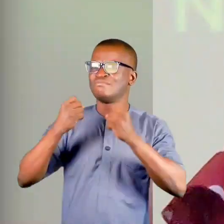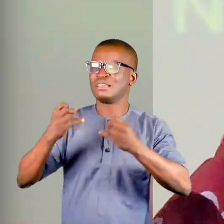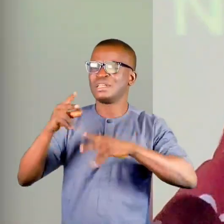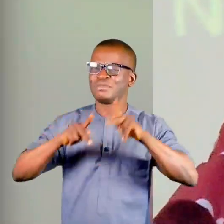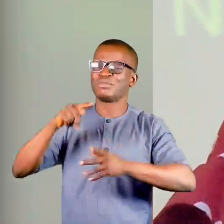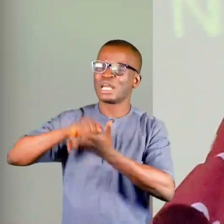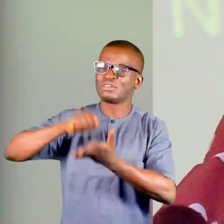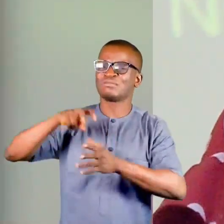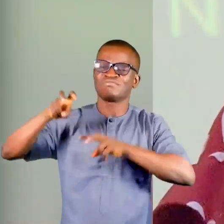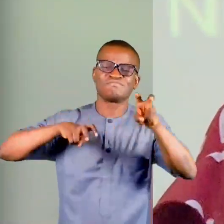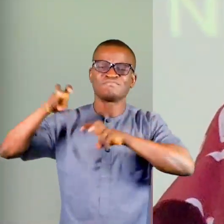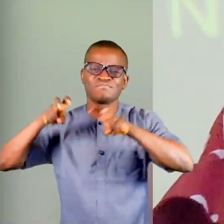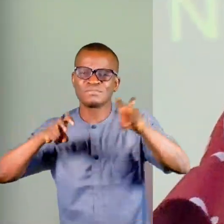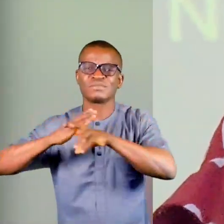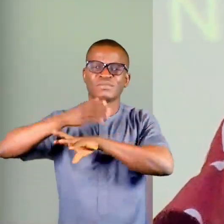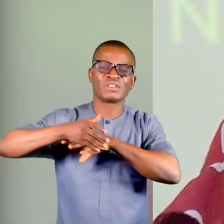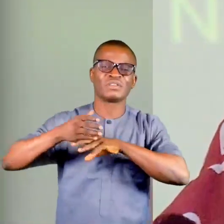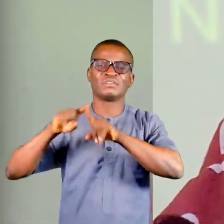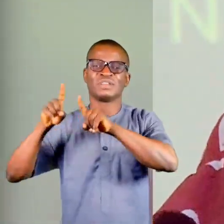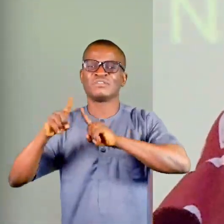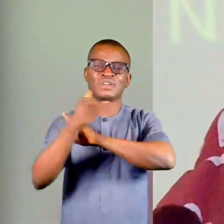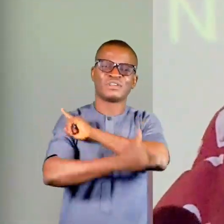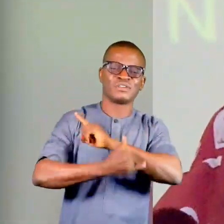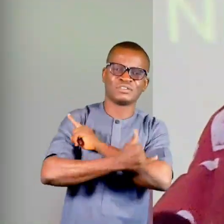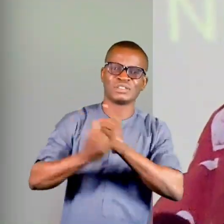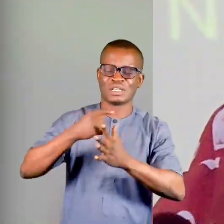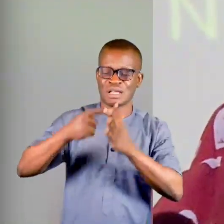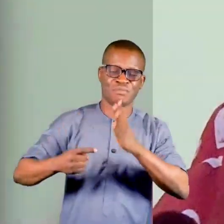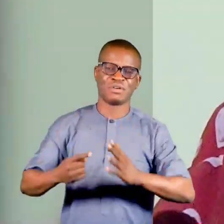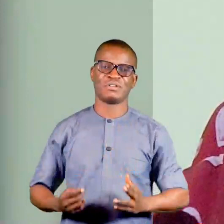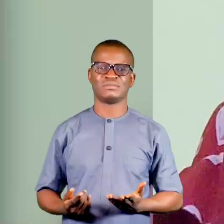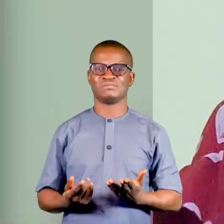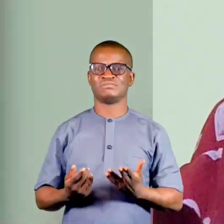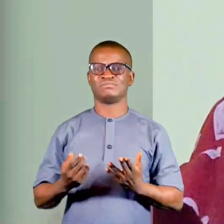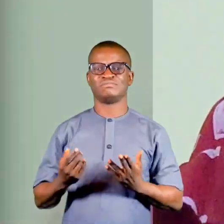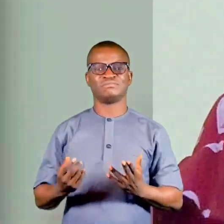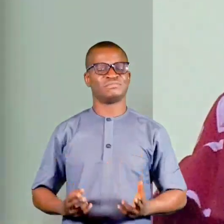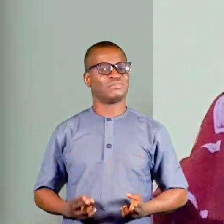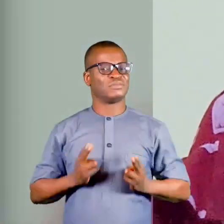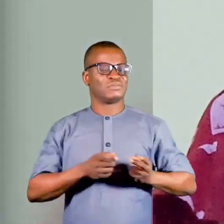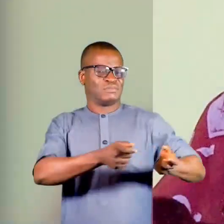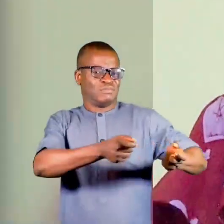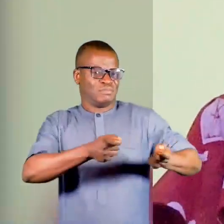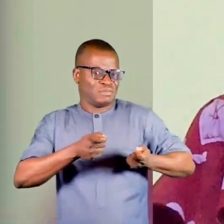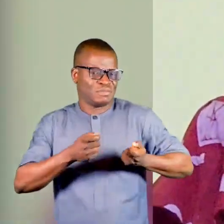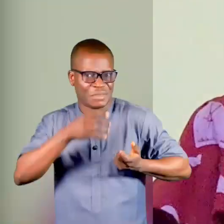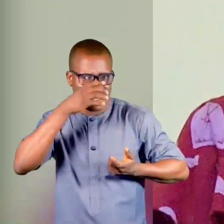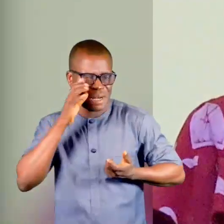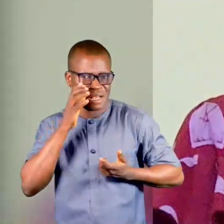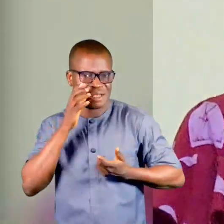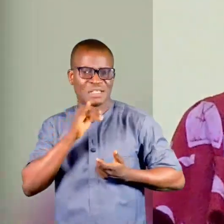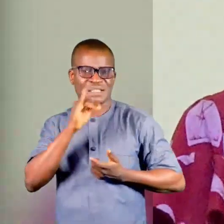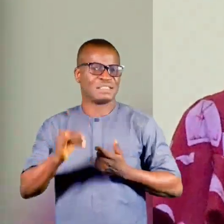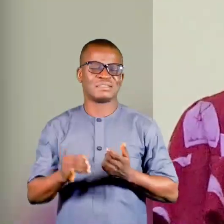world to search for a better life, and amongst these people are victims of human trafficking. Human trafficking is one of the most